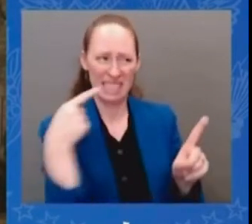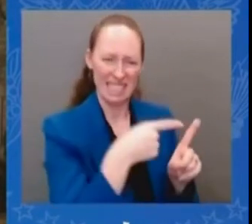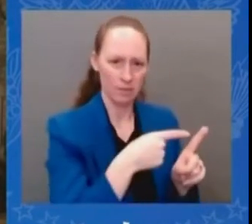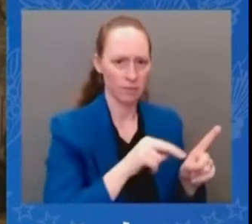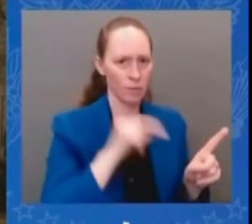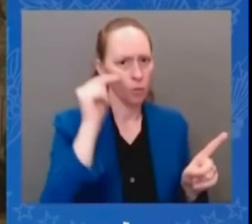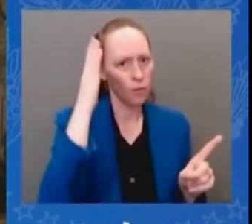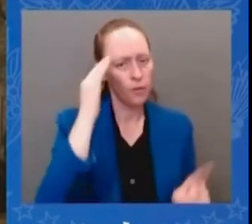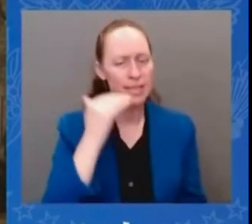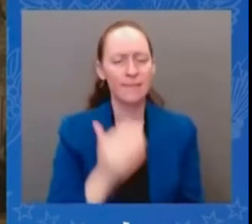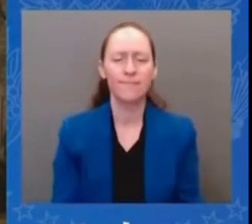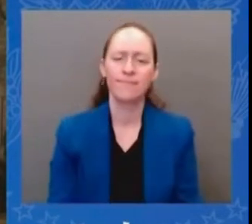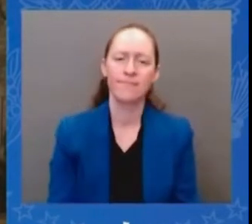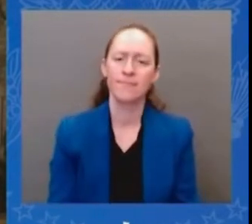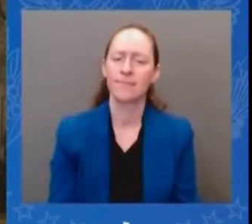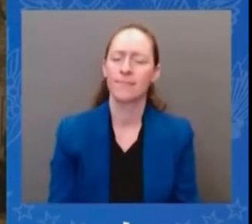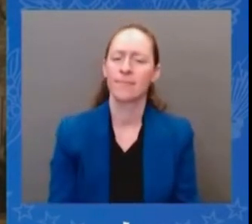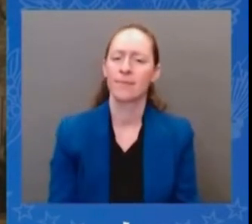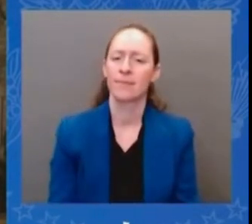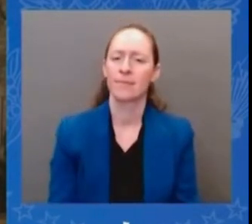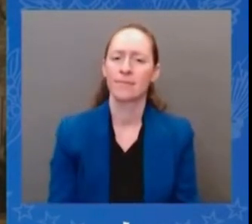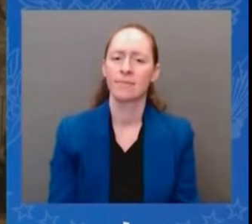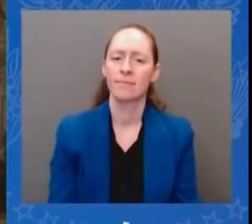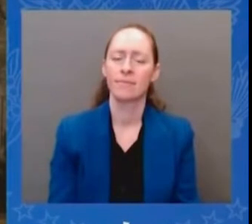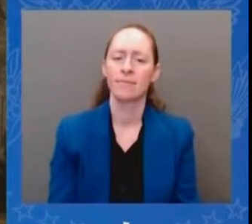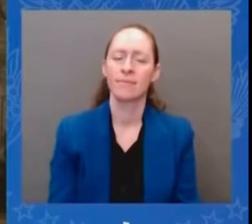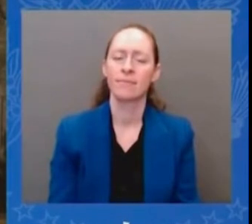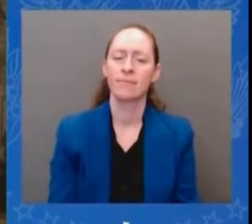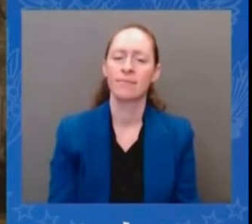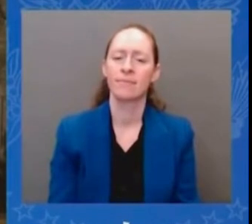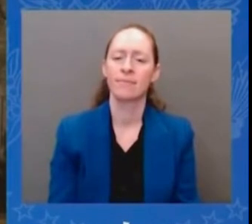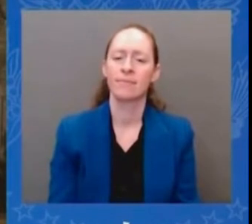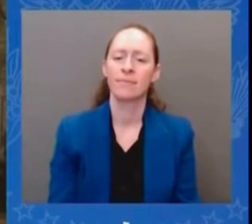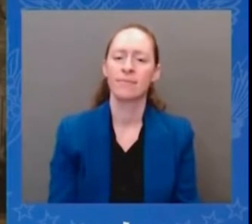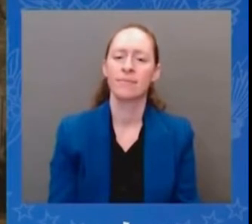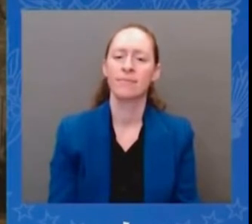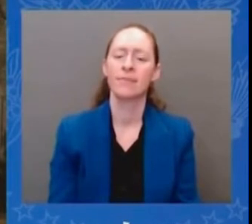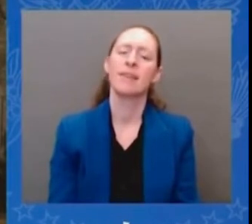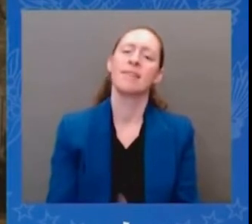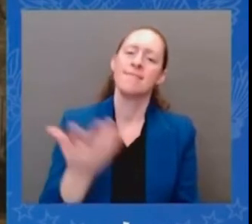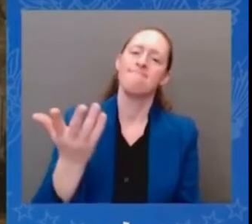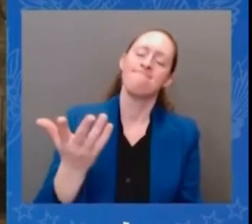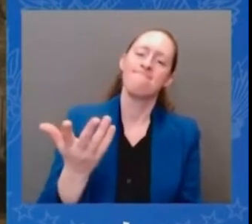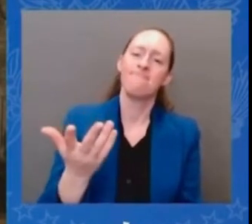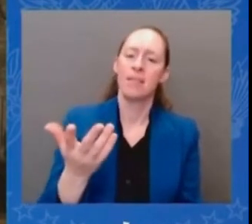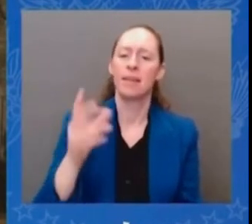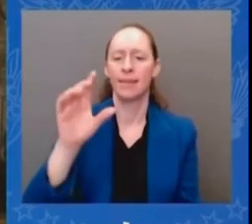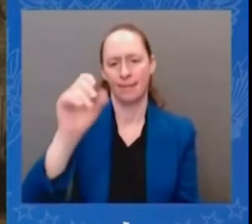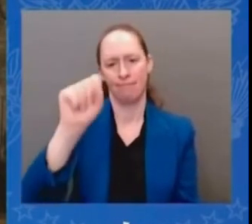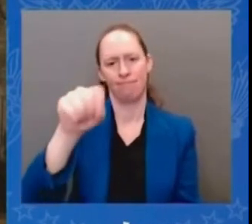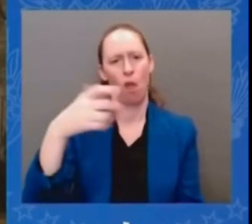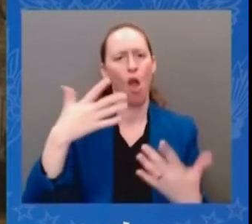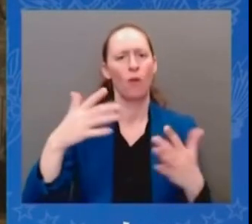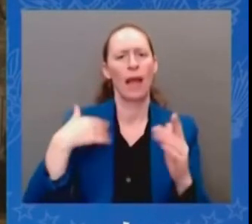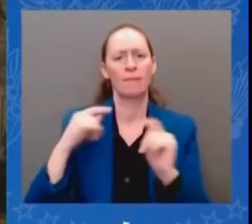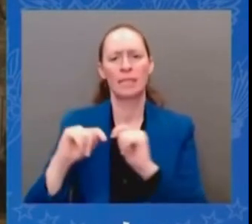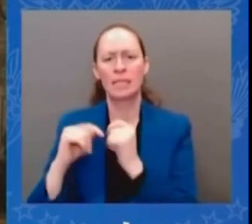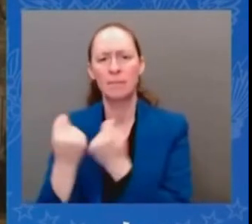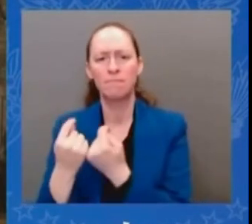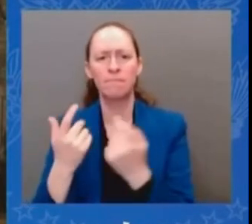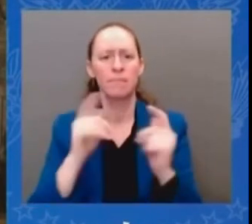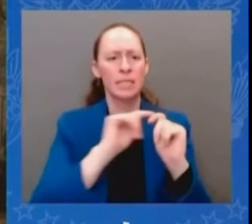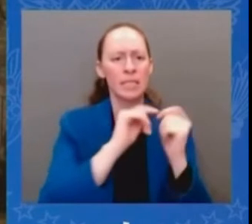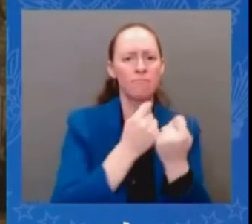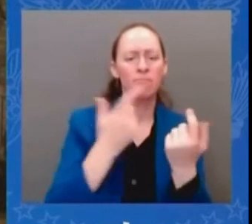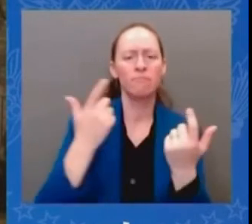we have put together teams where our national security advisor secretary of defense and others are going to be engaging with their counterparts